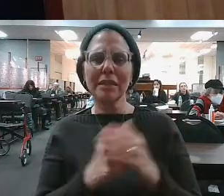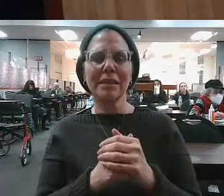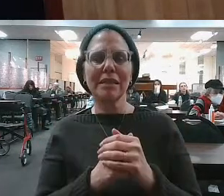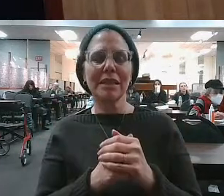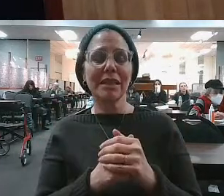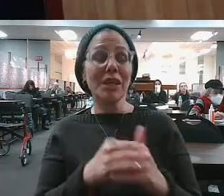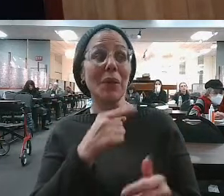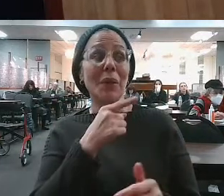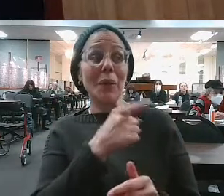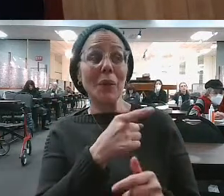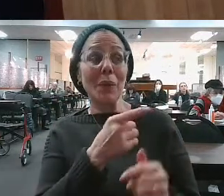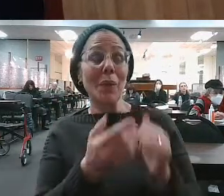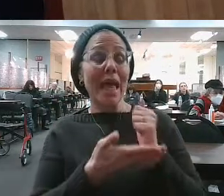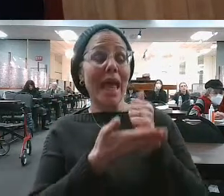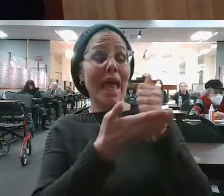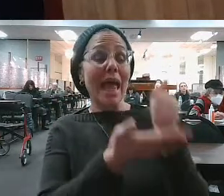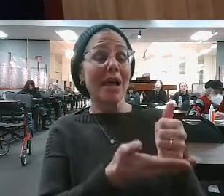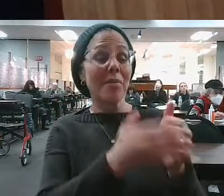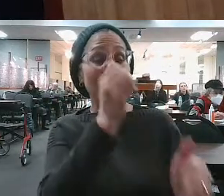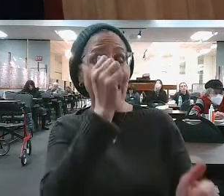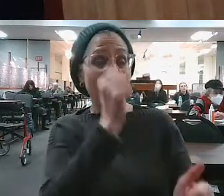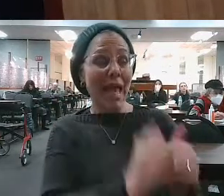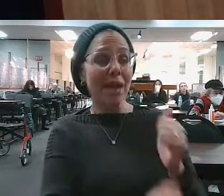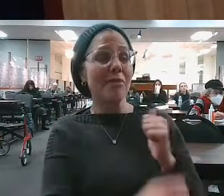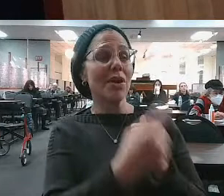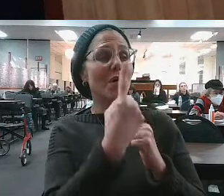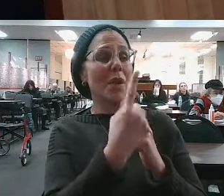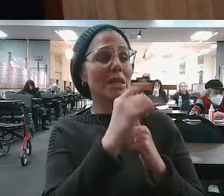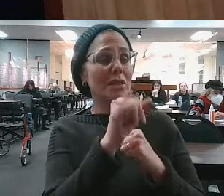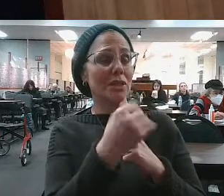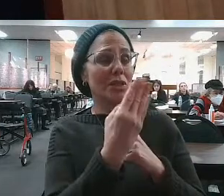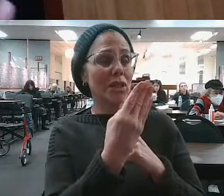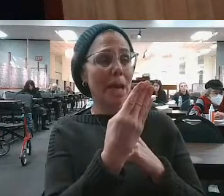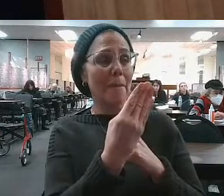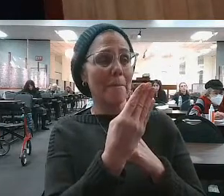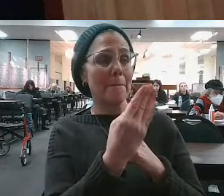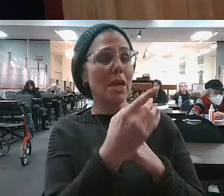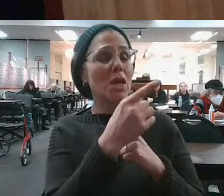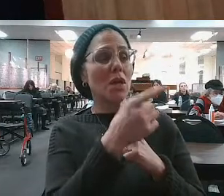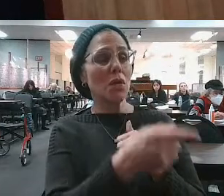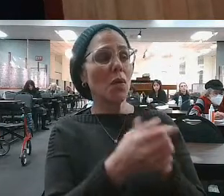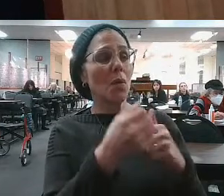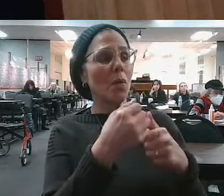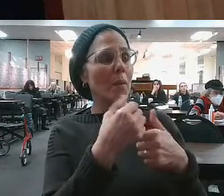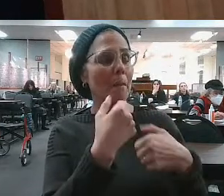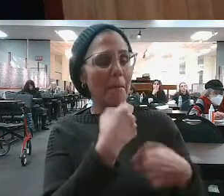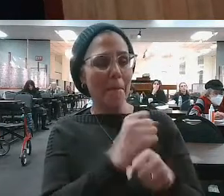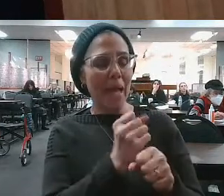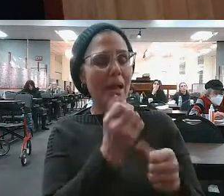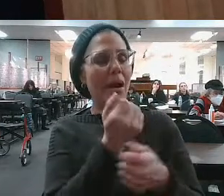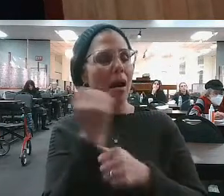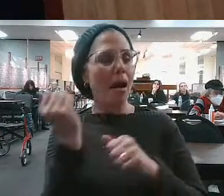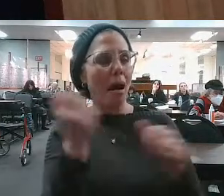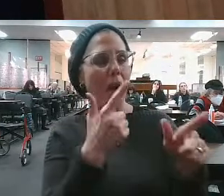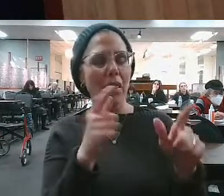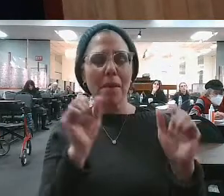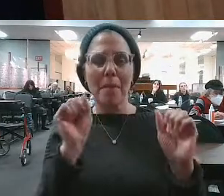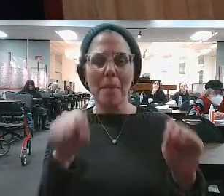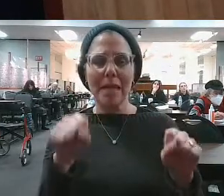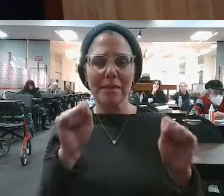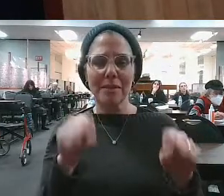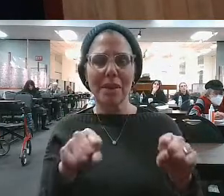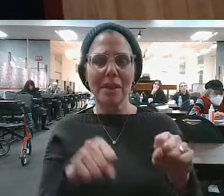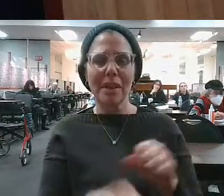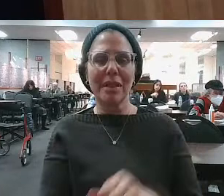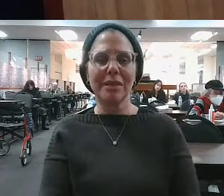you are the enabler of everyone else's growth. Now, this al-sheikh by itself